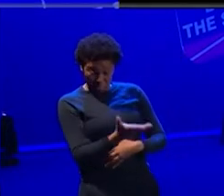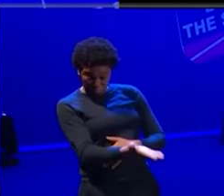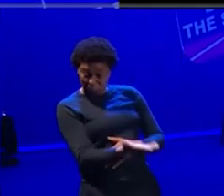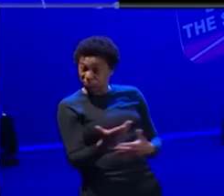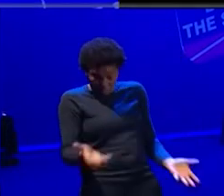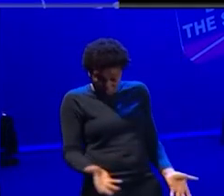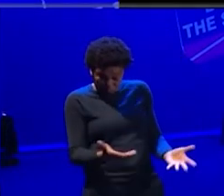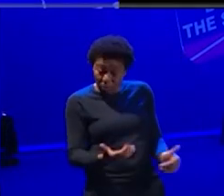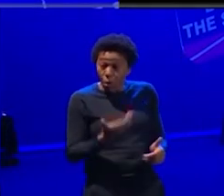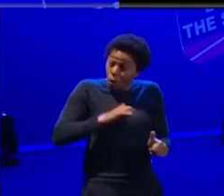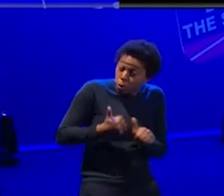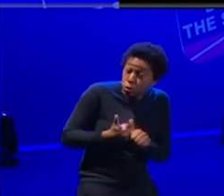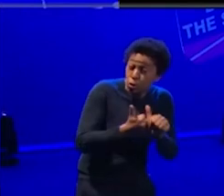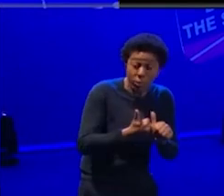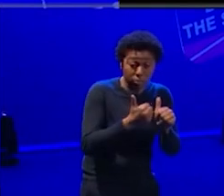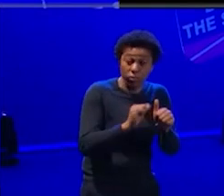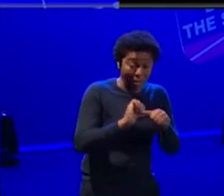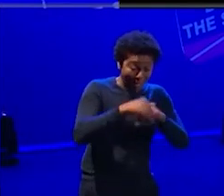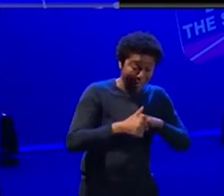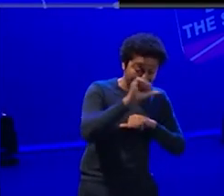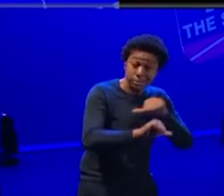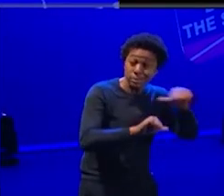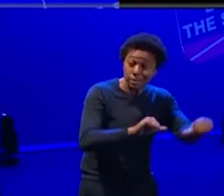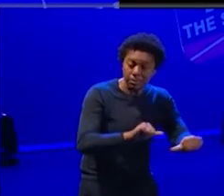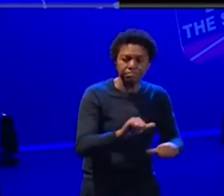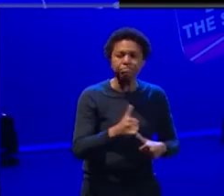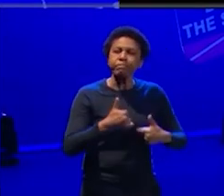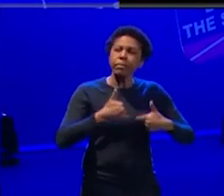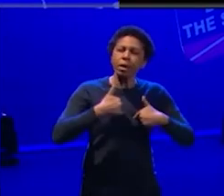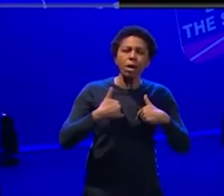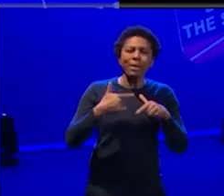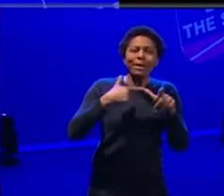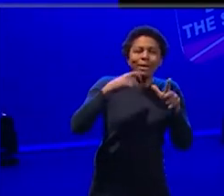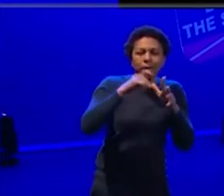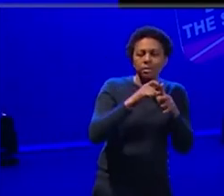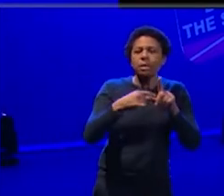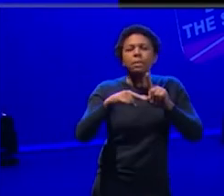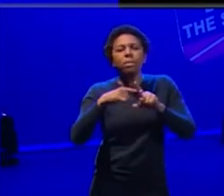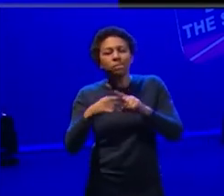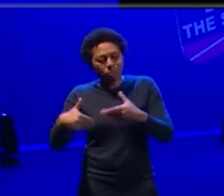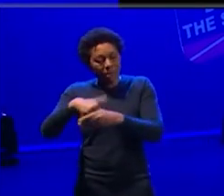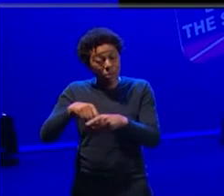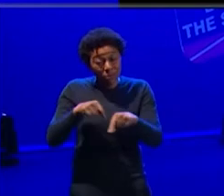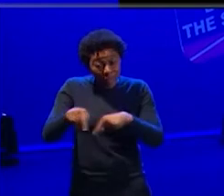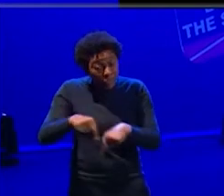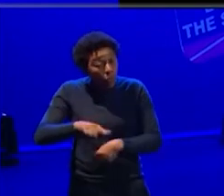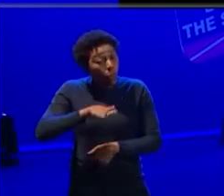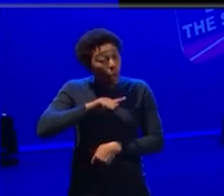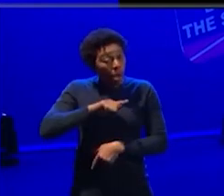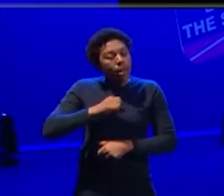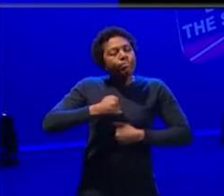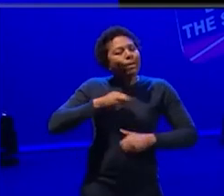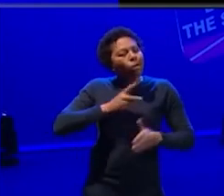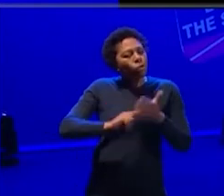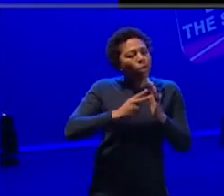The reason that I'm a co-artistic director and not just participation director is because at blue elephant, we really try and make sure that